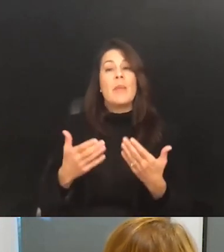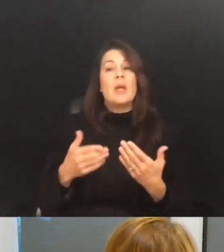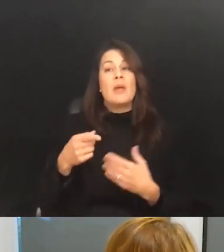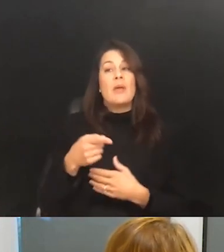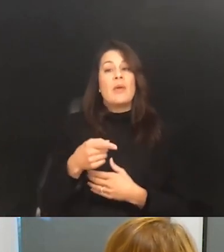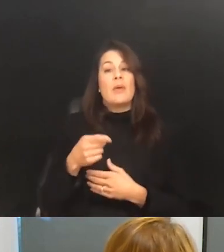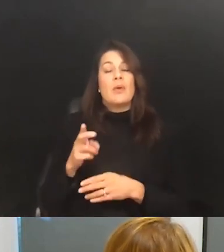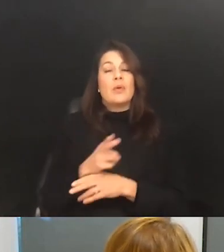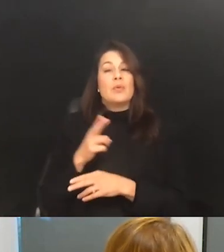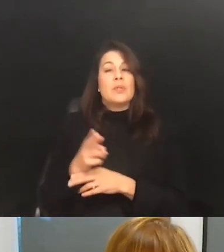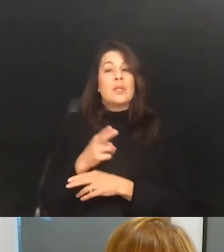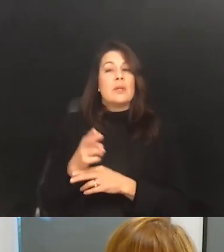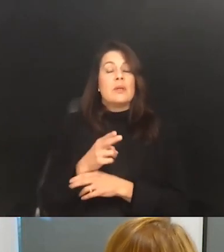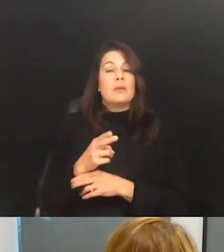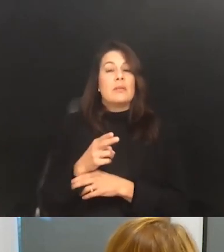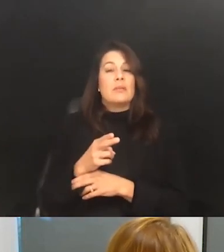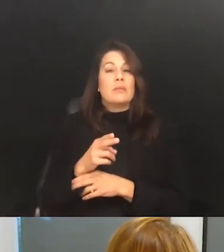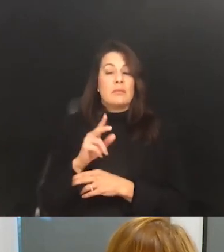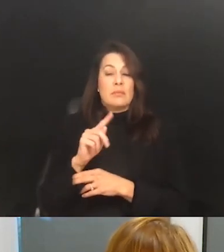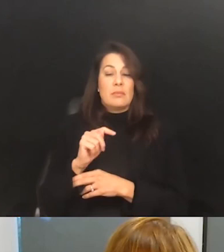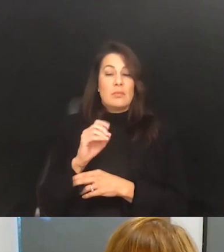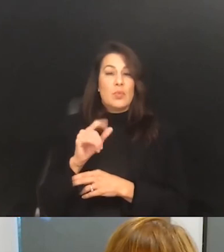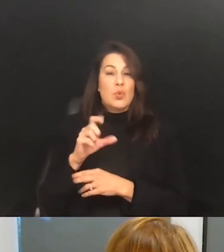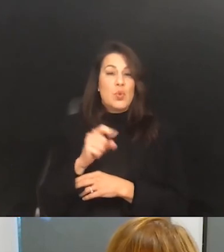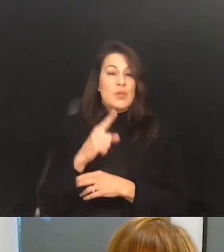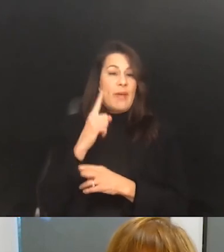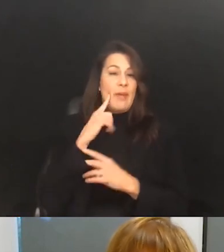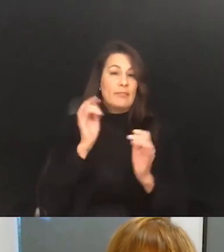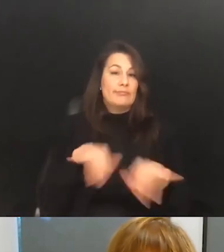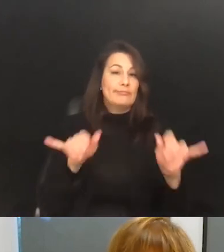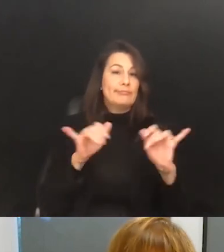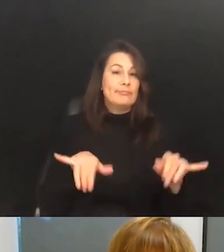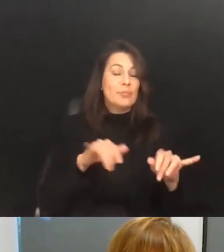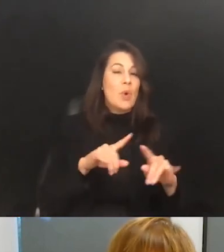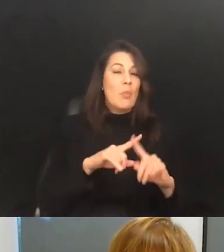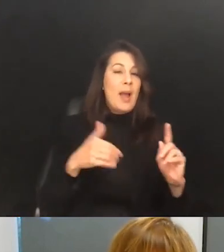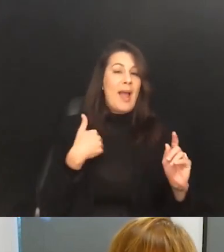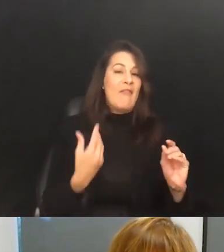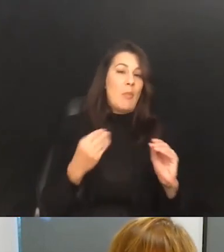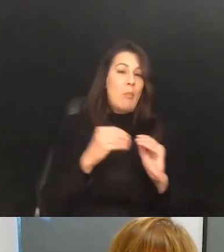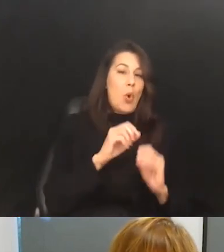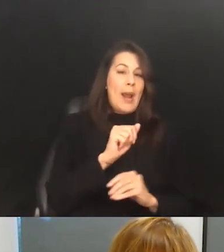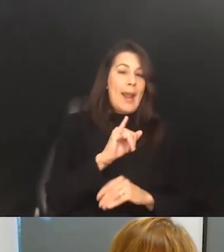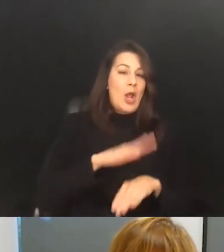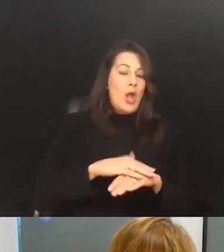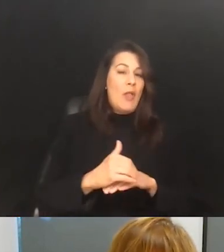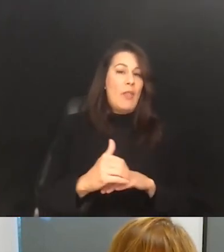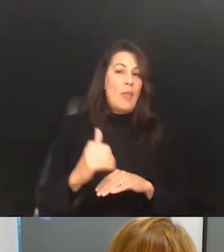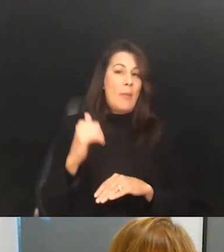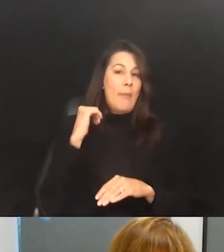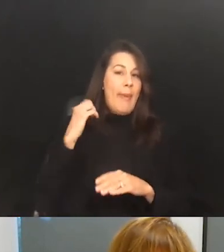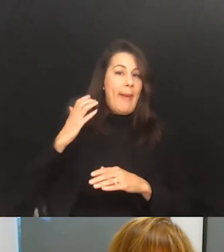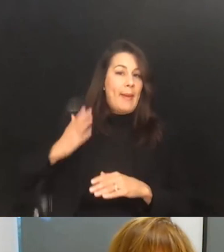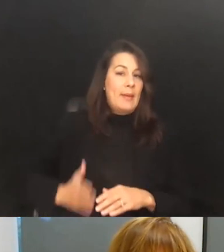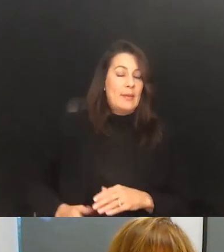kind of tools that they see as just run of the mill tools that happen to have more and more AI in the back end. So I think, you it's